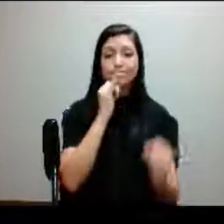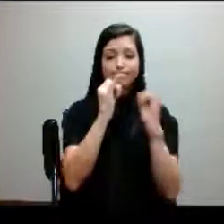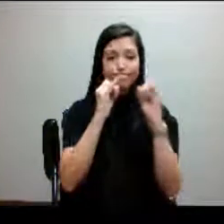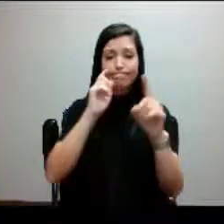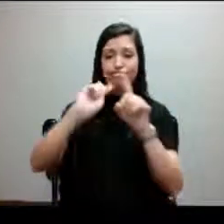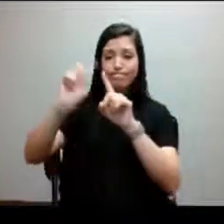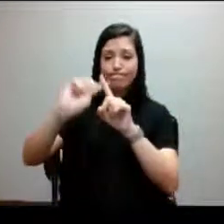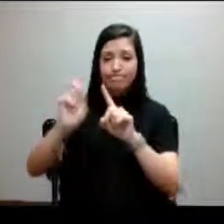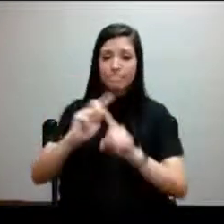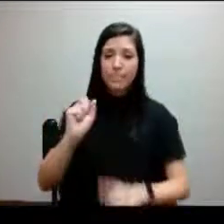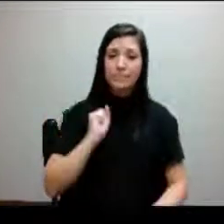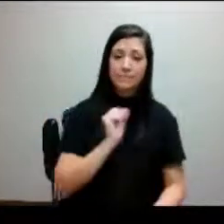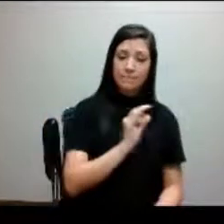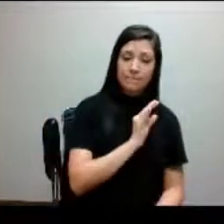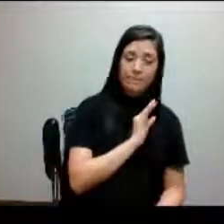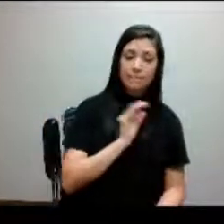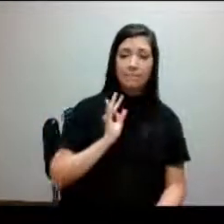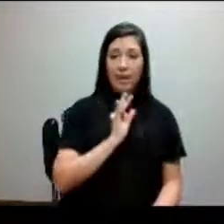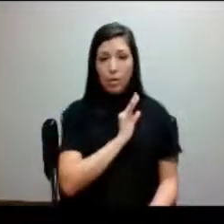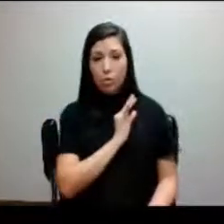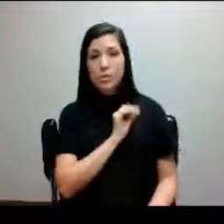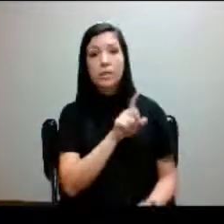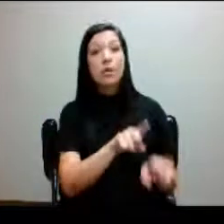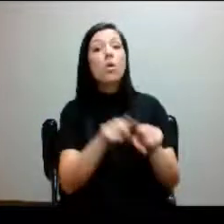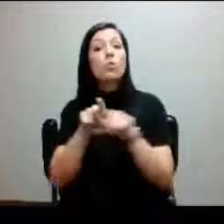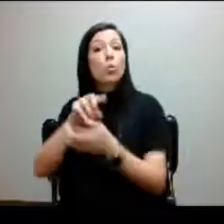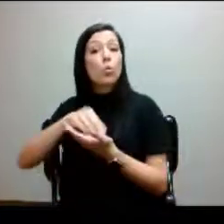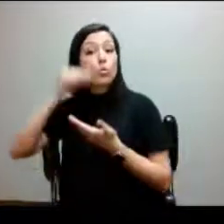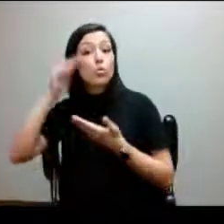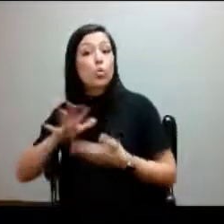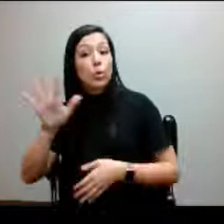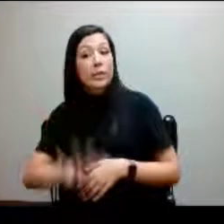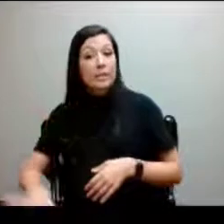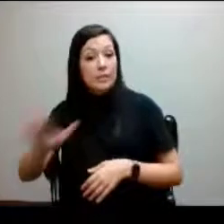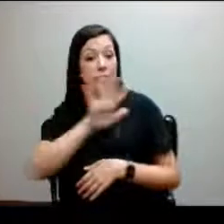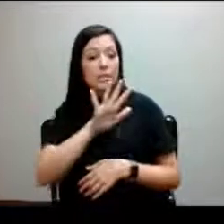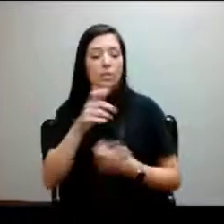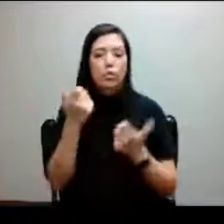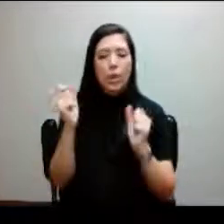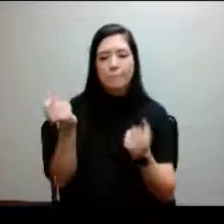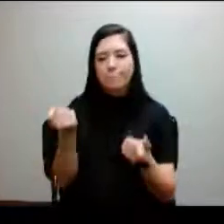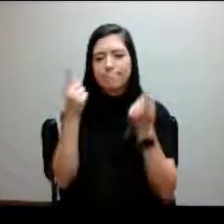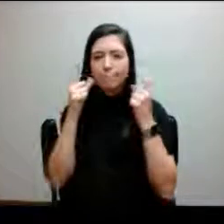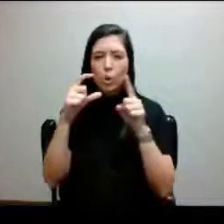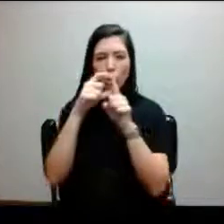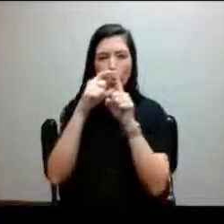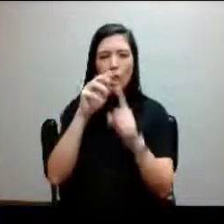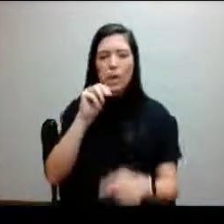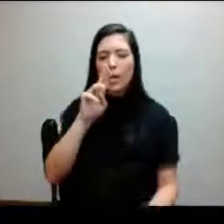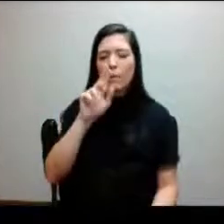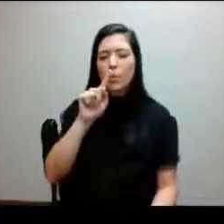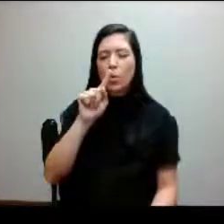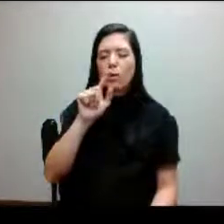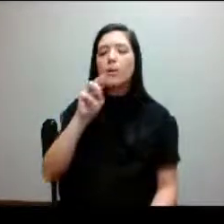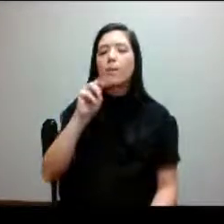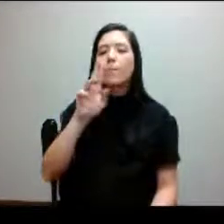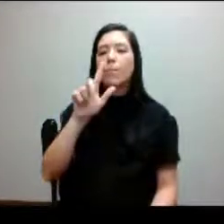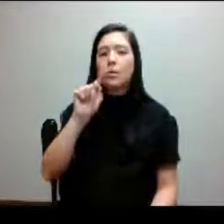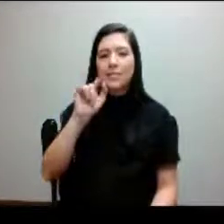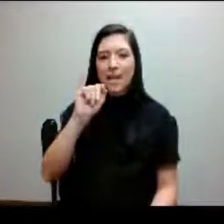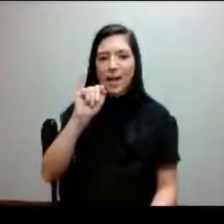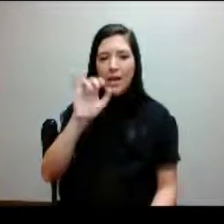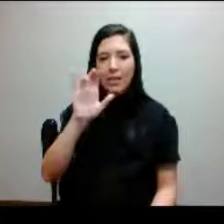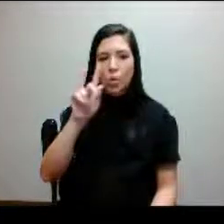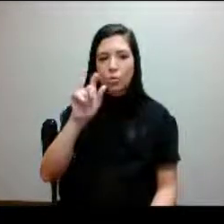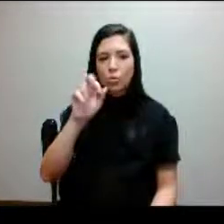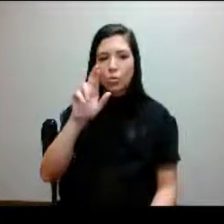and students across the campus to get their understanding of what the word multiculturalism meant to them. And then